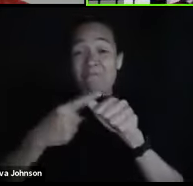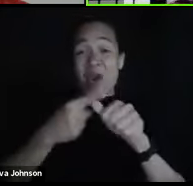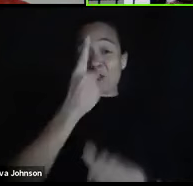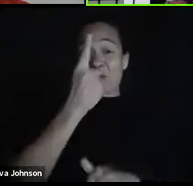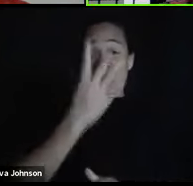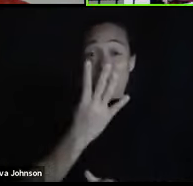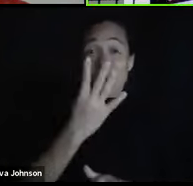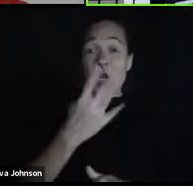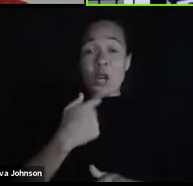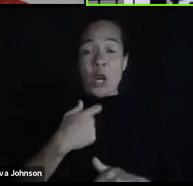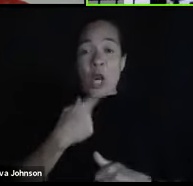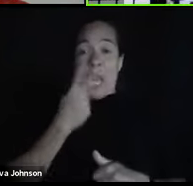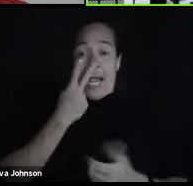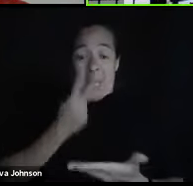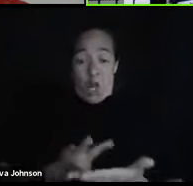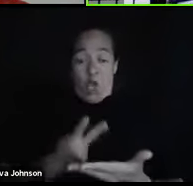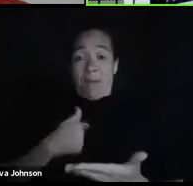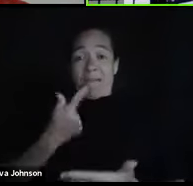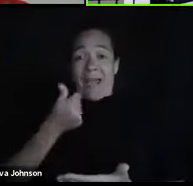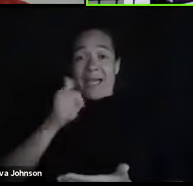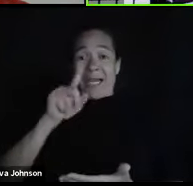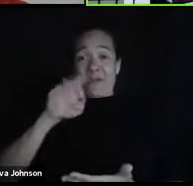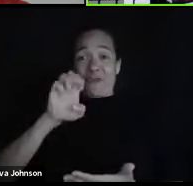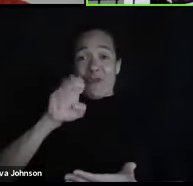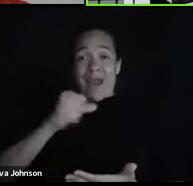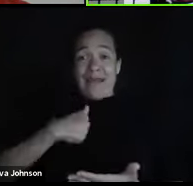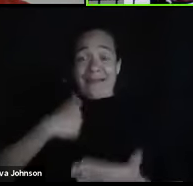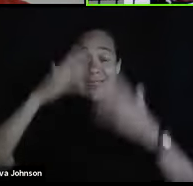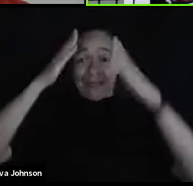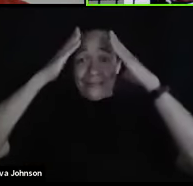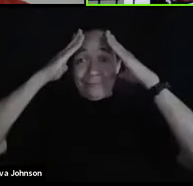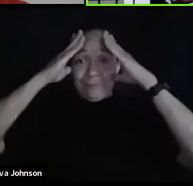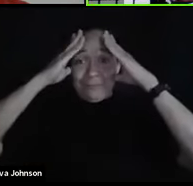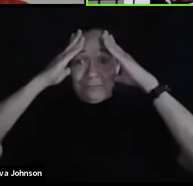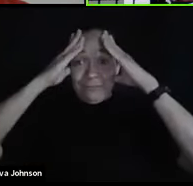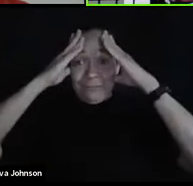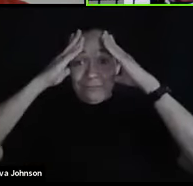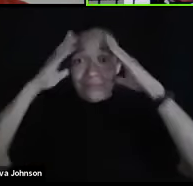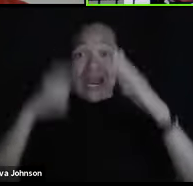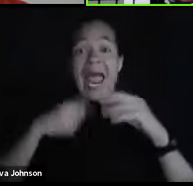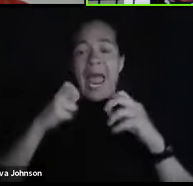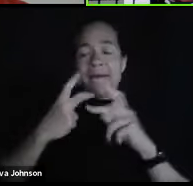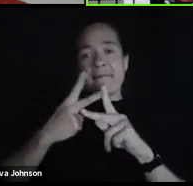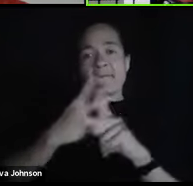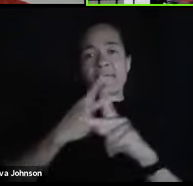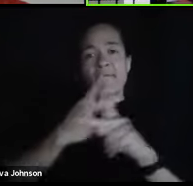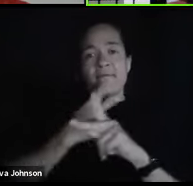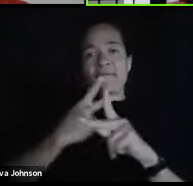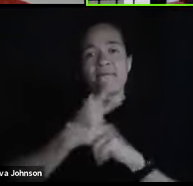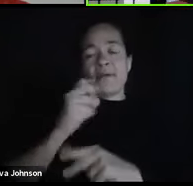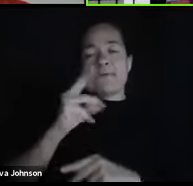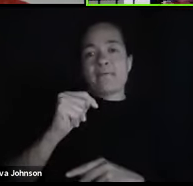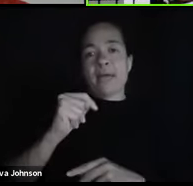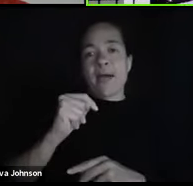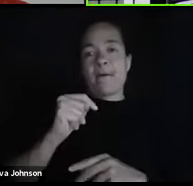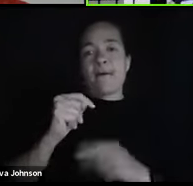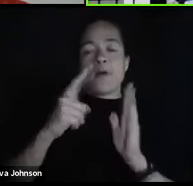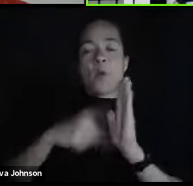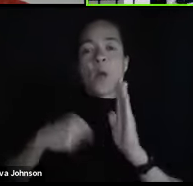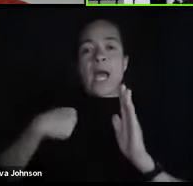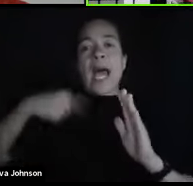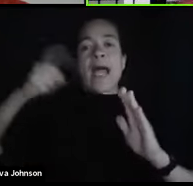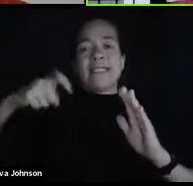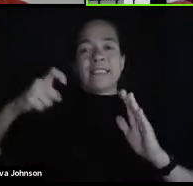existed. And I really had to figure out what I needed to do to change my